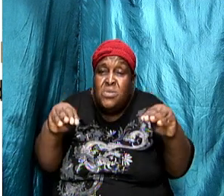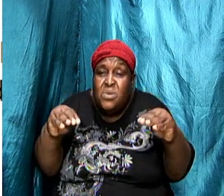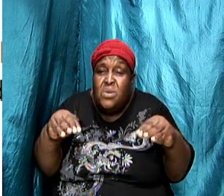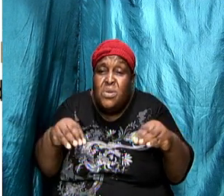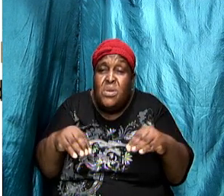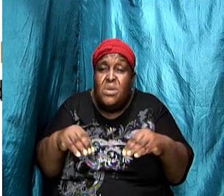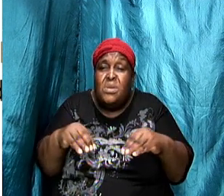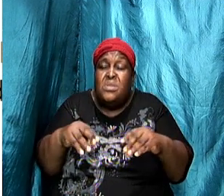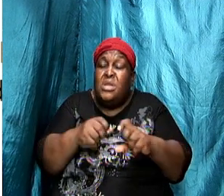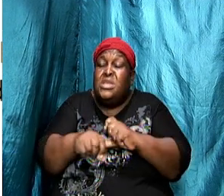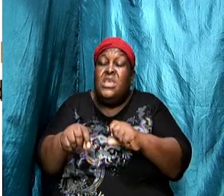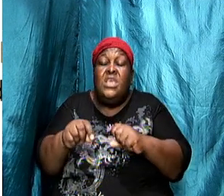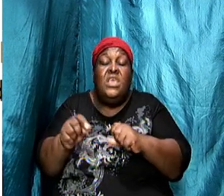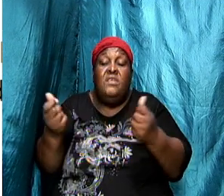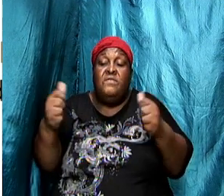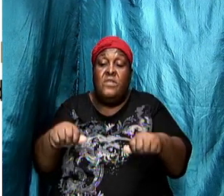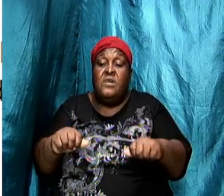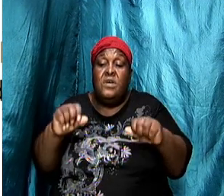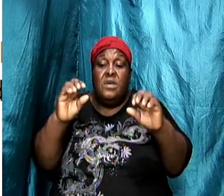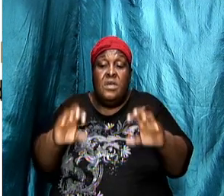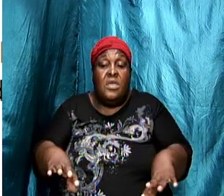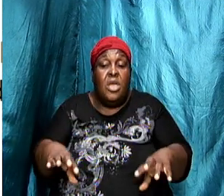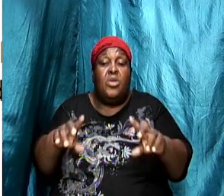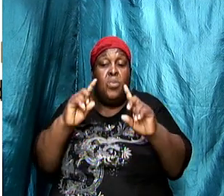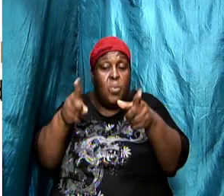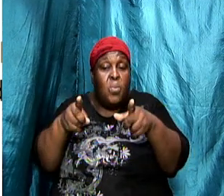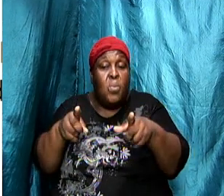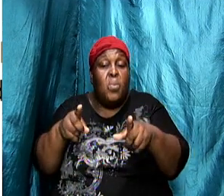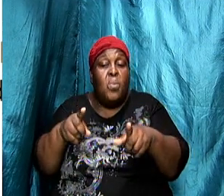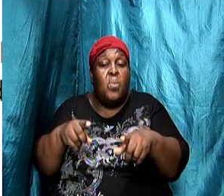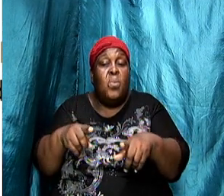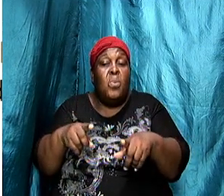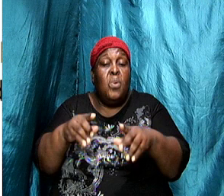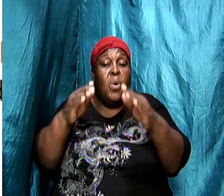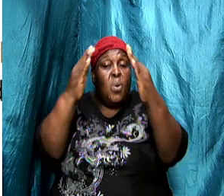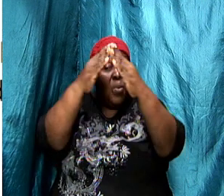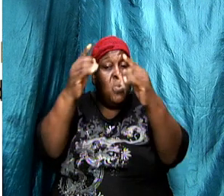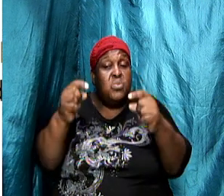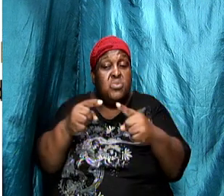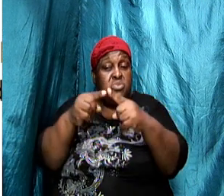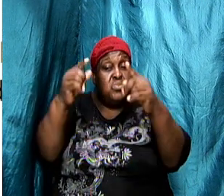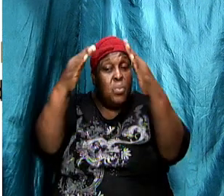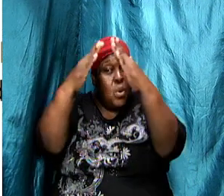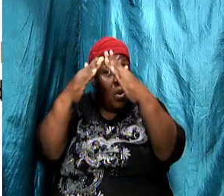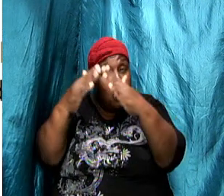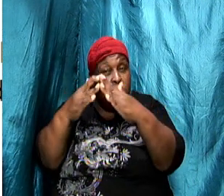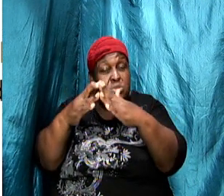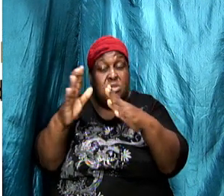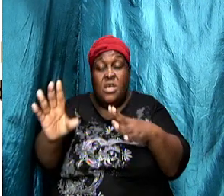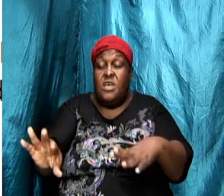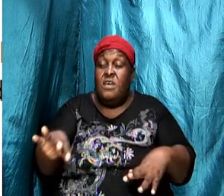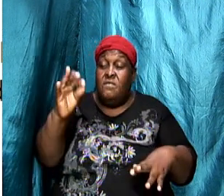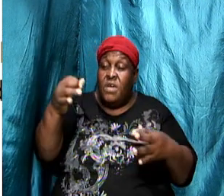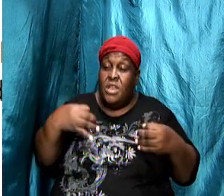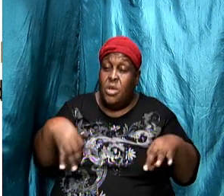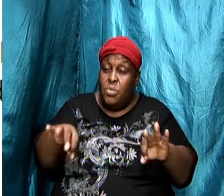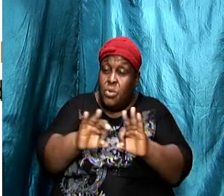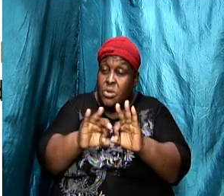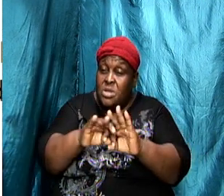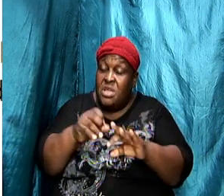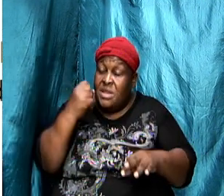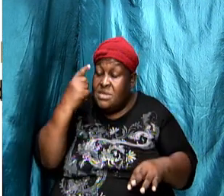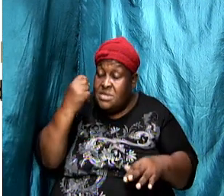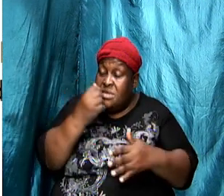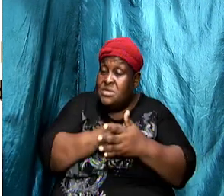some jurisdictions from going to knock on people's gate and so we find that it is important to understand some things